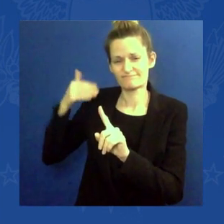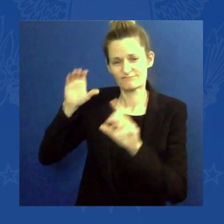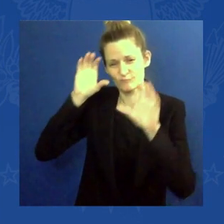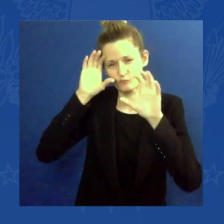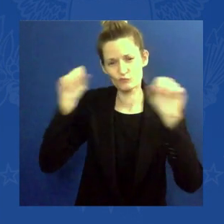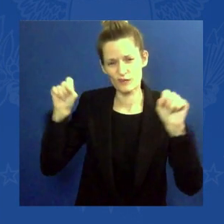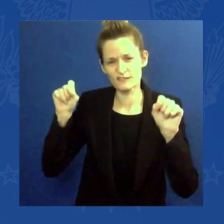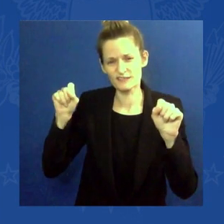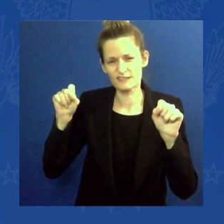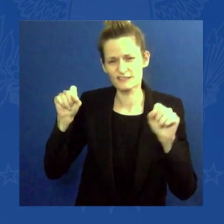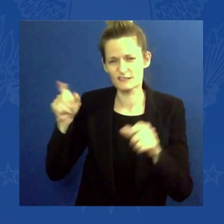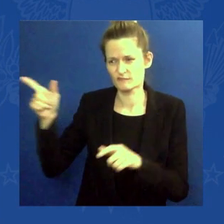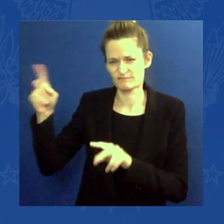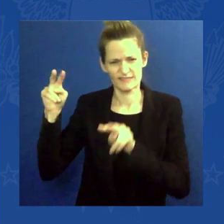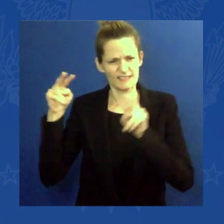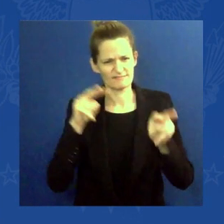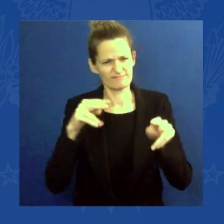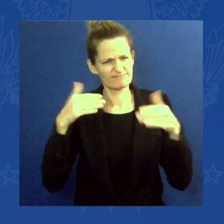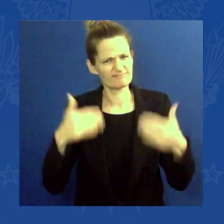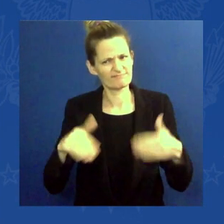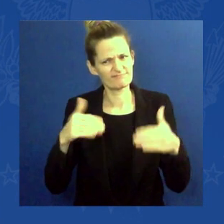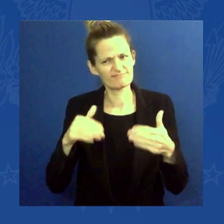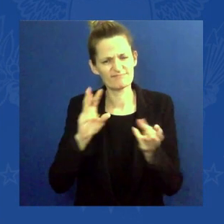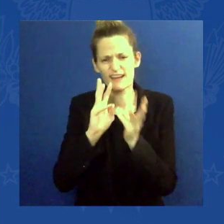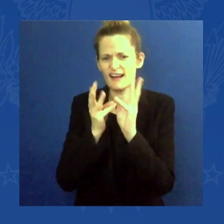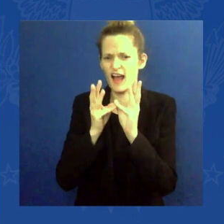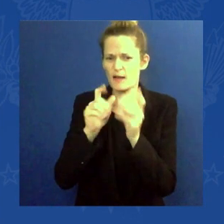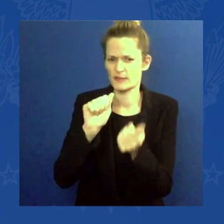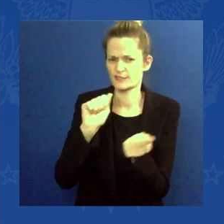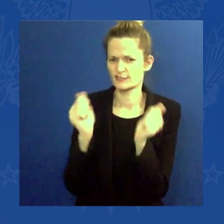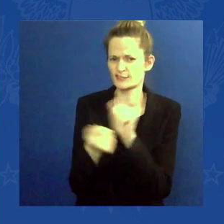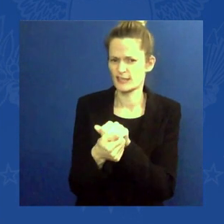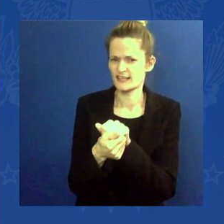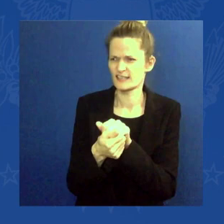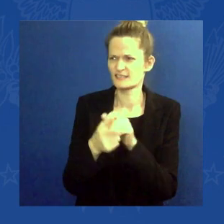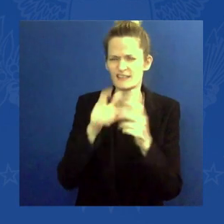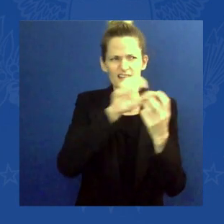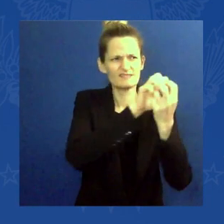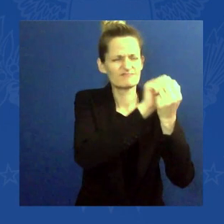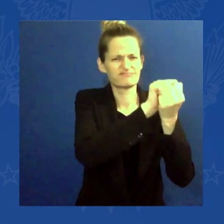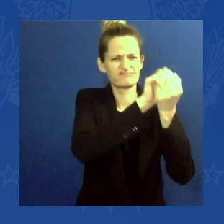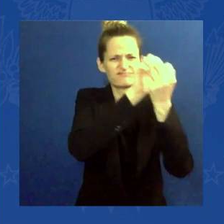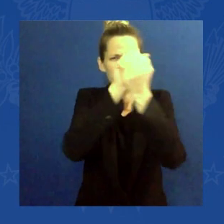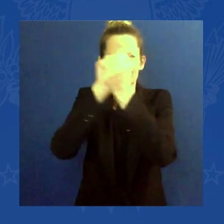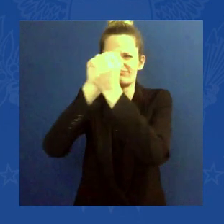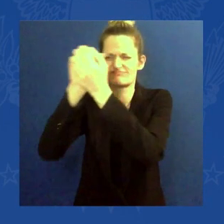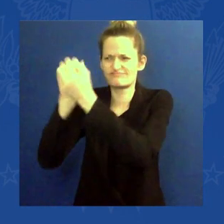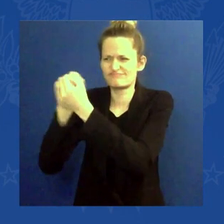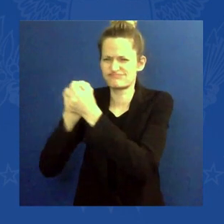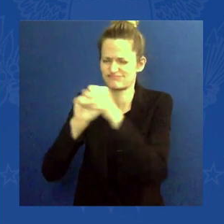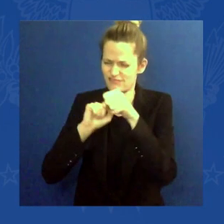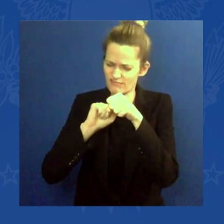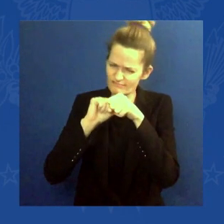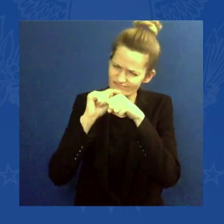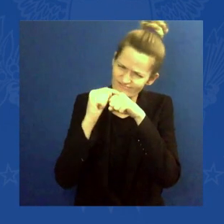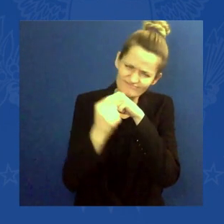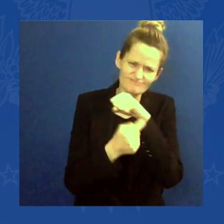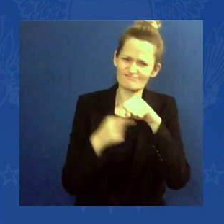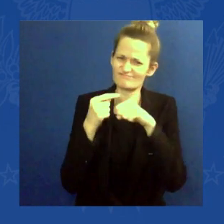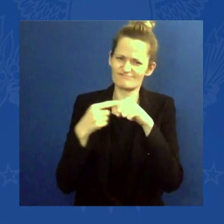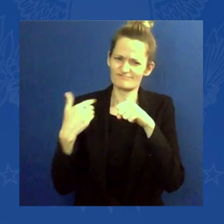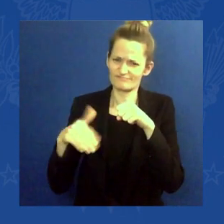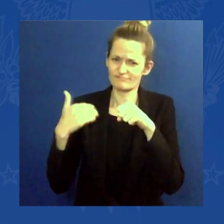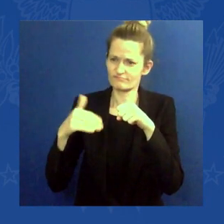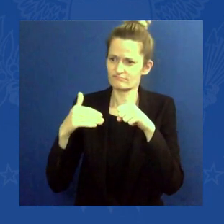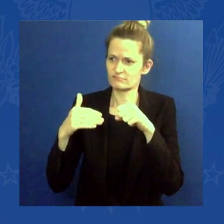particular here on the West Coast, but notably in California, the challenges of wildfires. California is currently dealing with